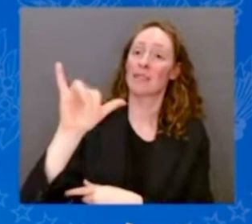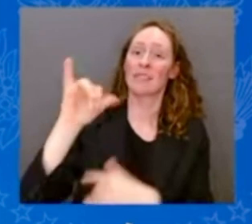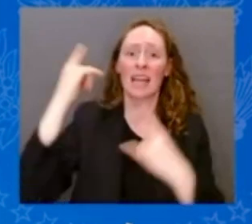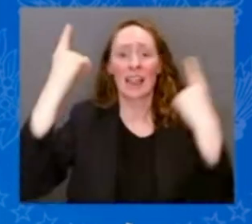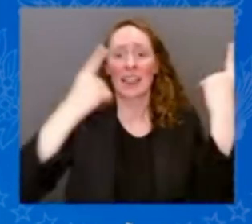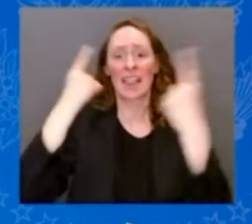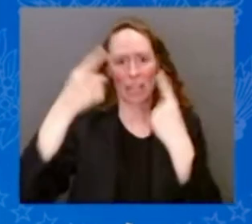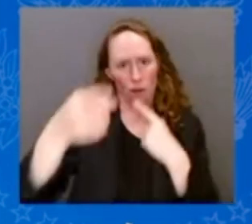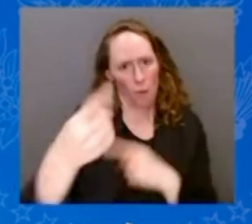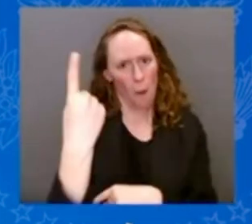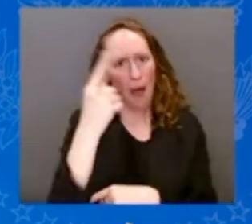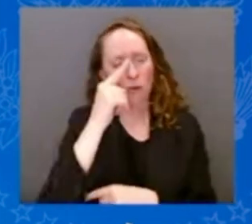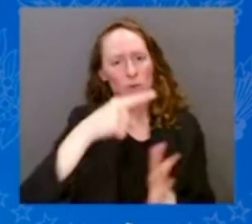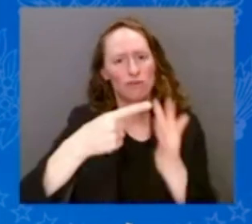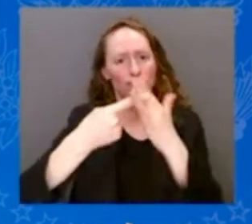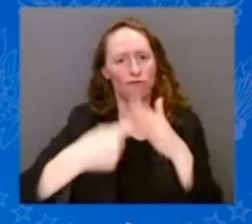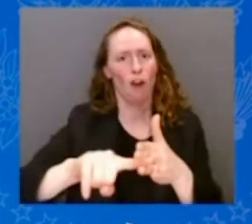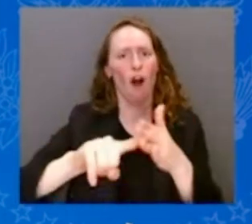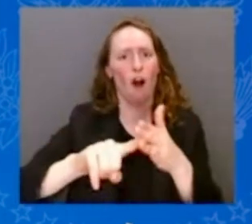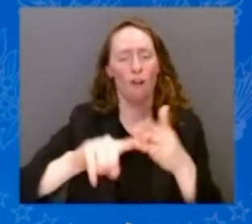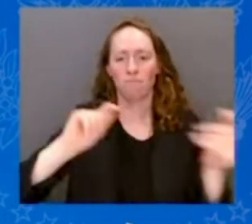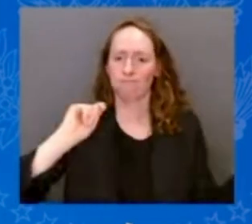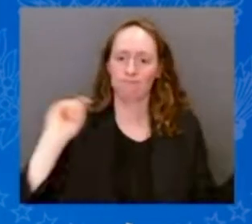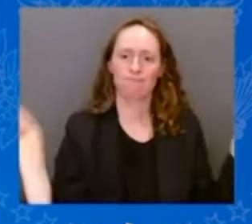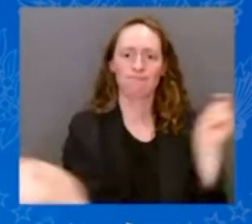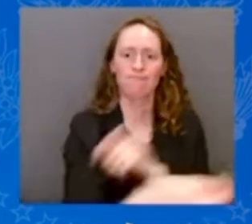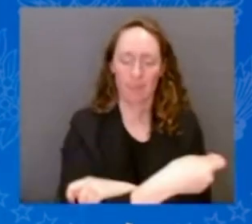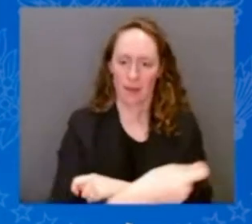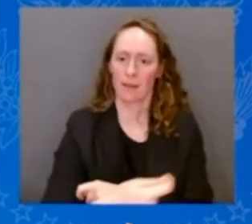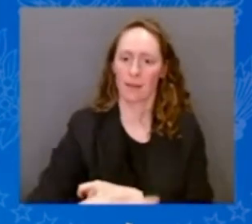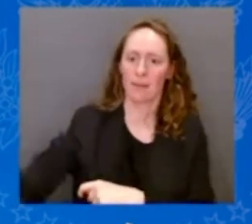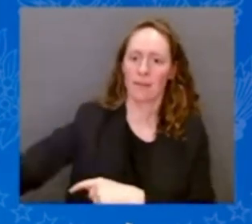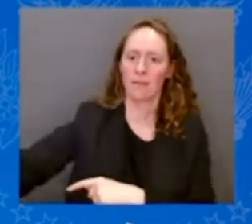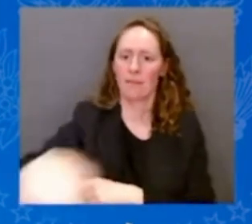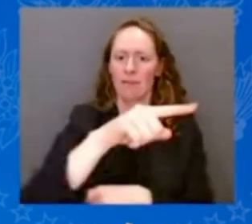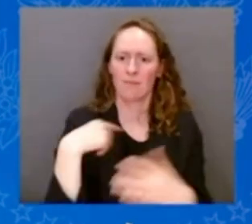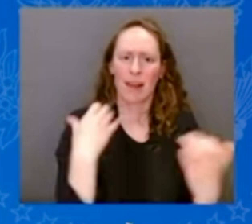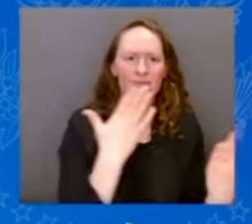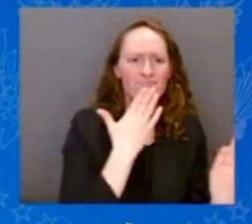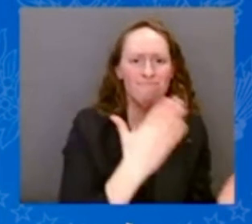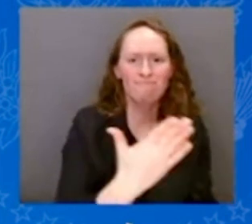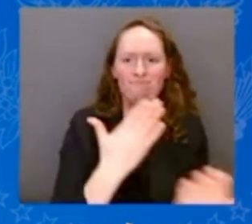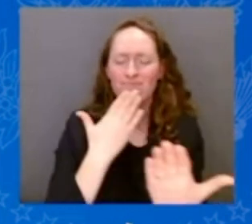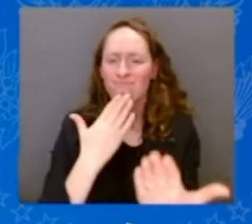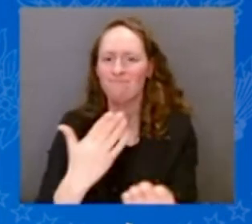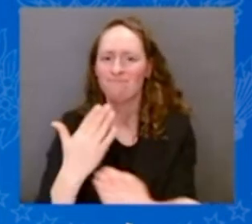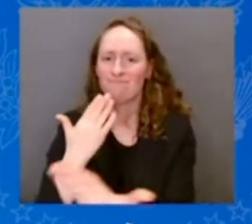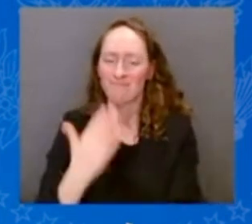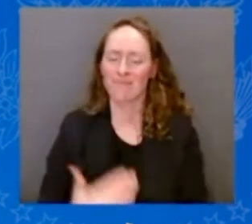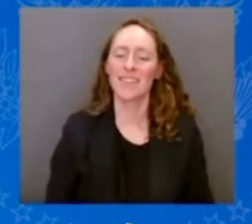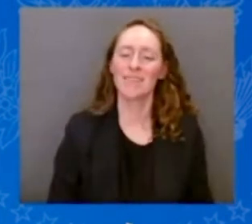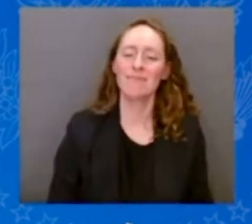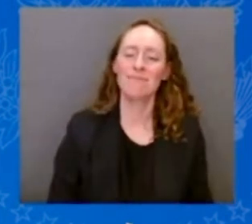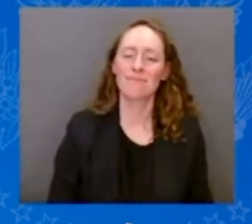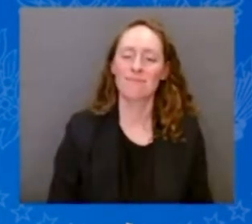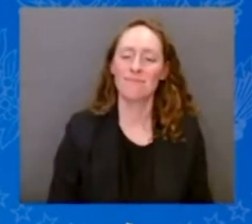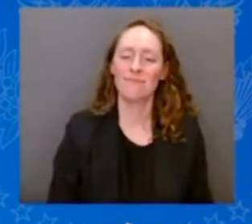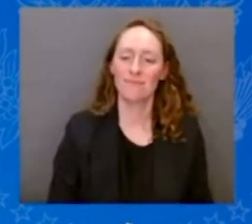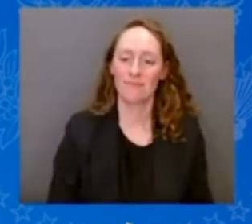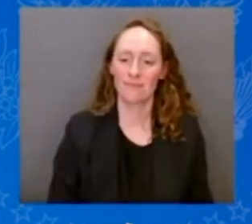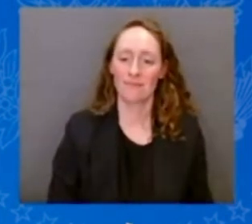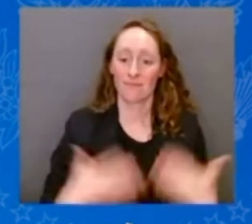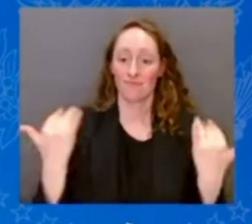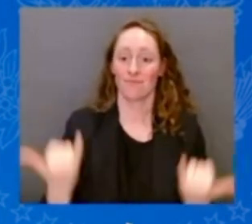to this day. In fact, earlier today, I was co-hosting the second international summit for democracy.